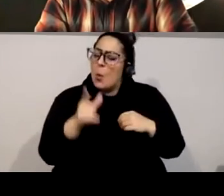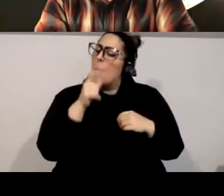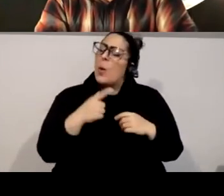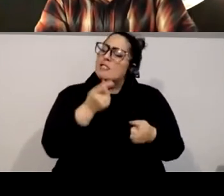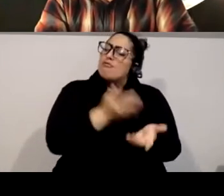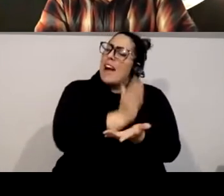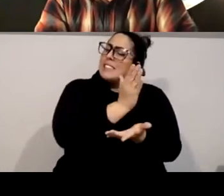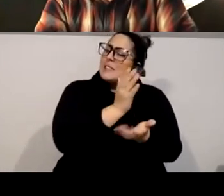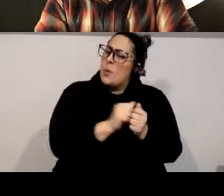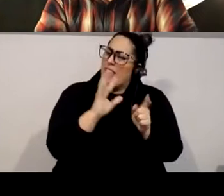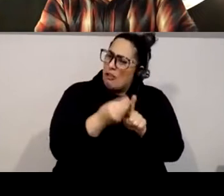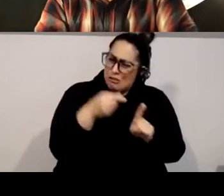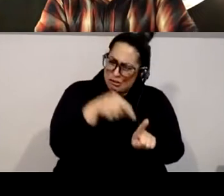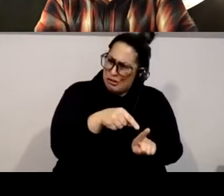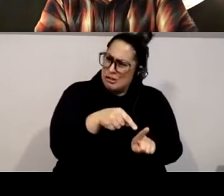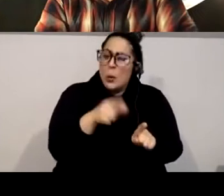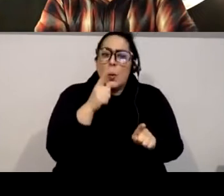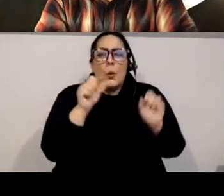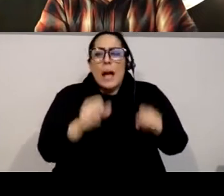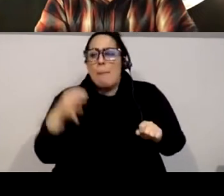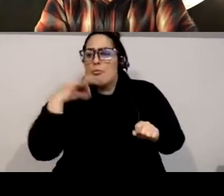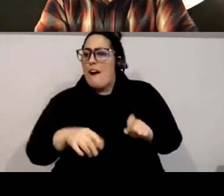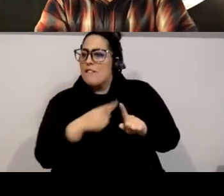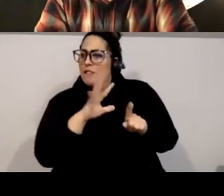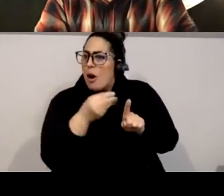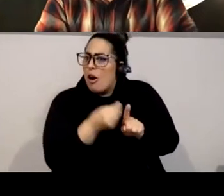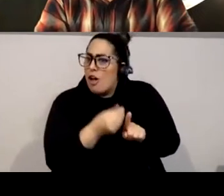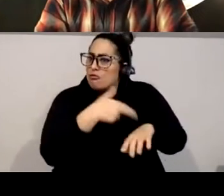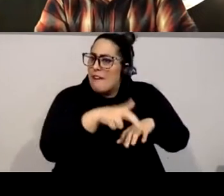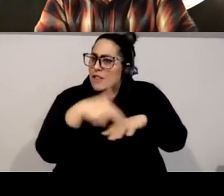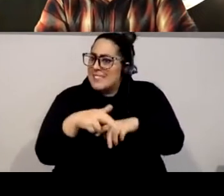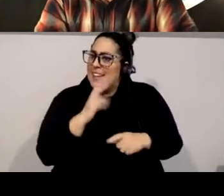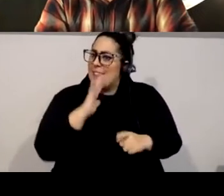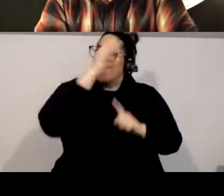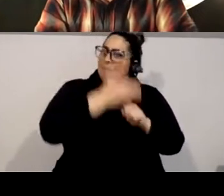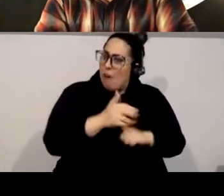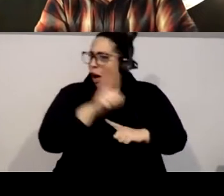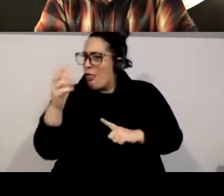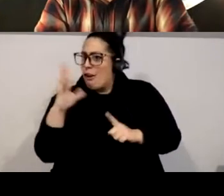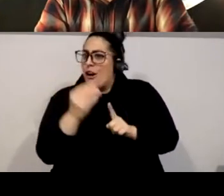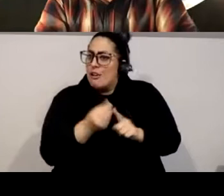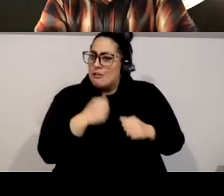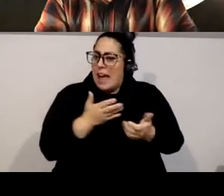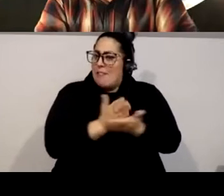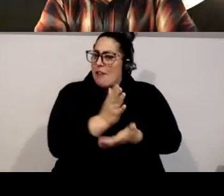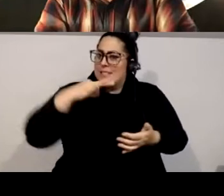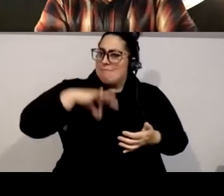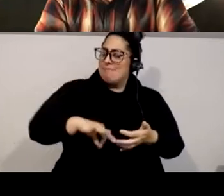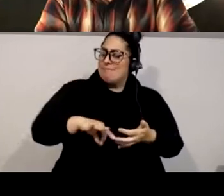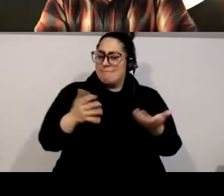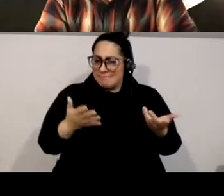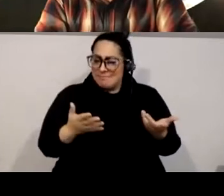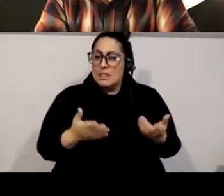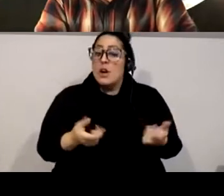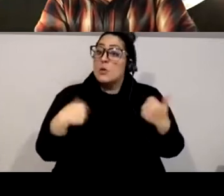story of a culture? And who has the right to profit from cultural references? In the last five years or so, these questions have become more and more prevalent. We're lucky